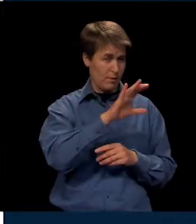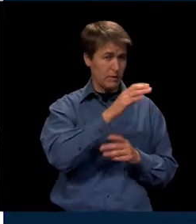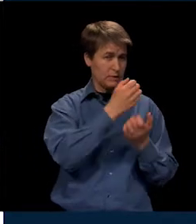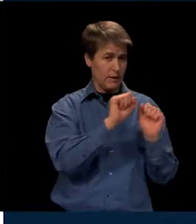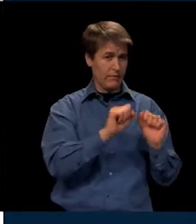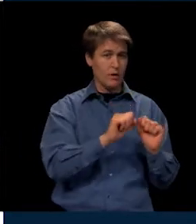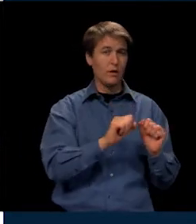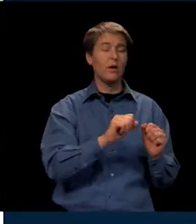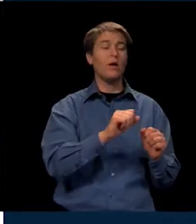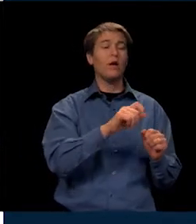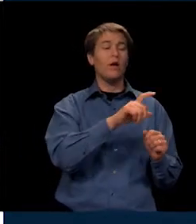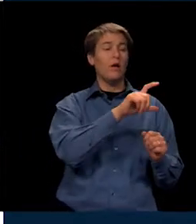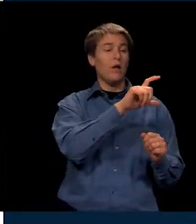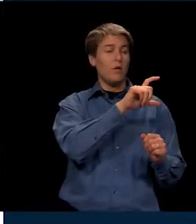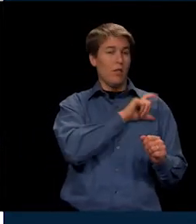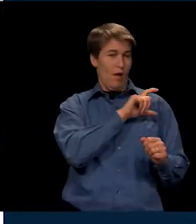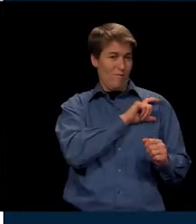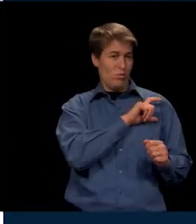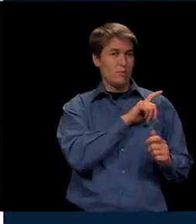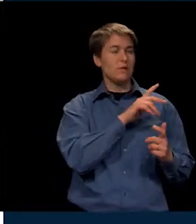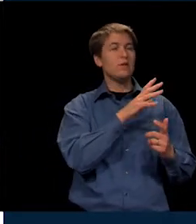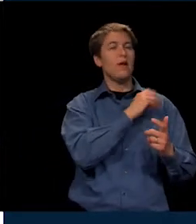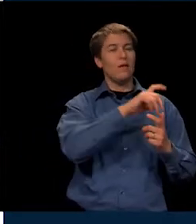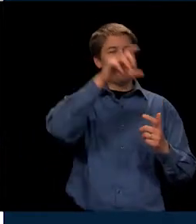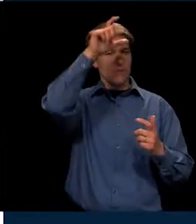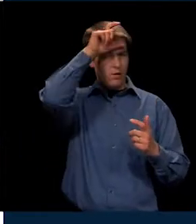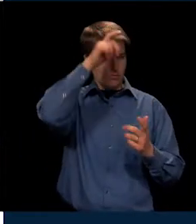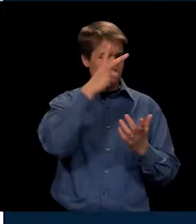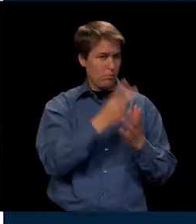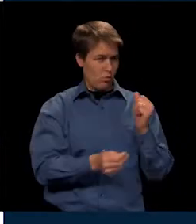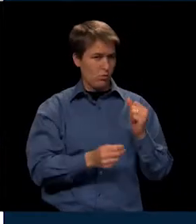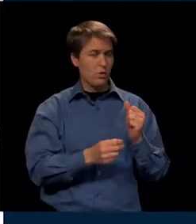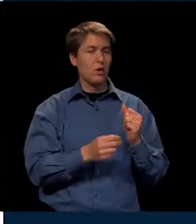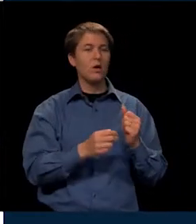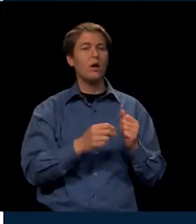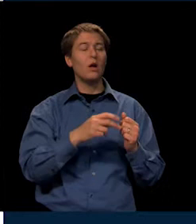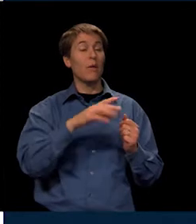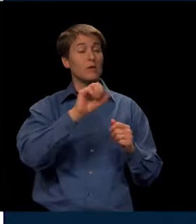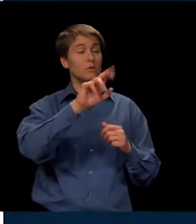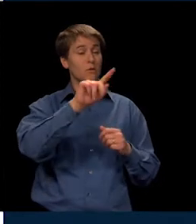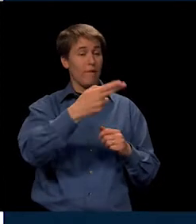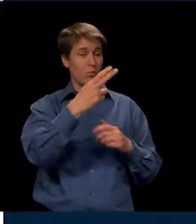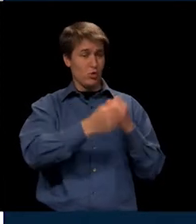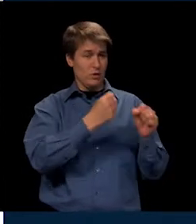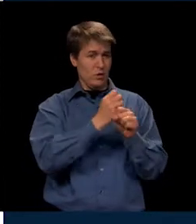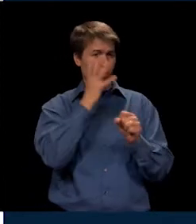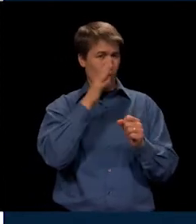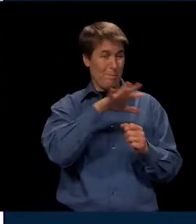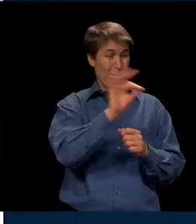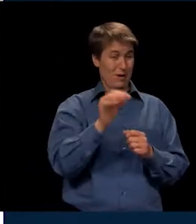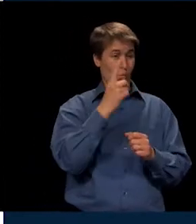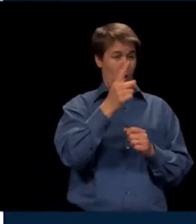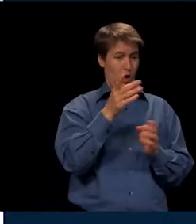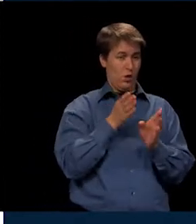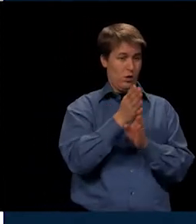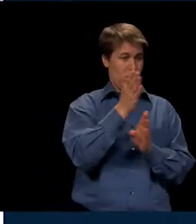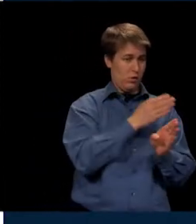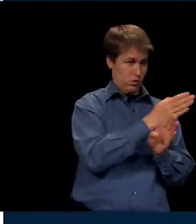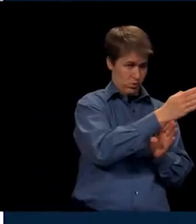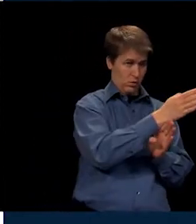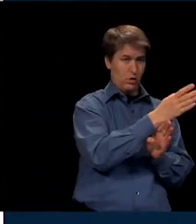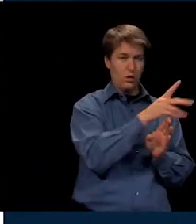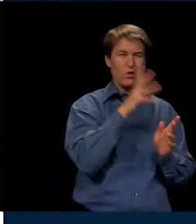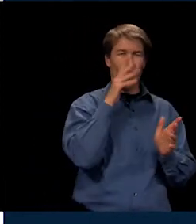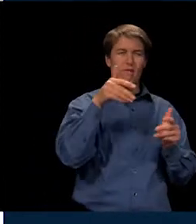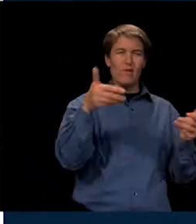safety and law enforcement will be our two strands. And students will, by their sophomore year, select one of those strands after an introductory year